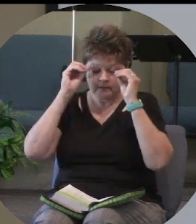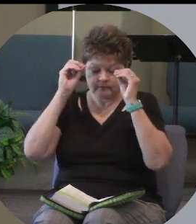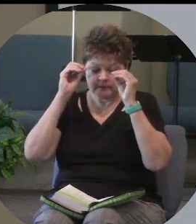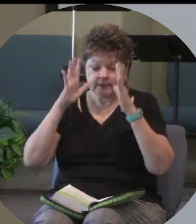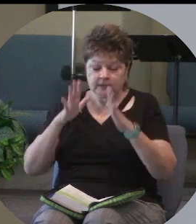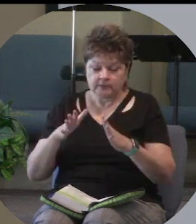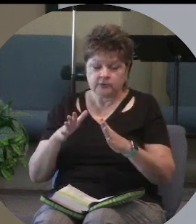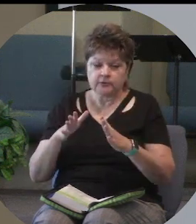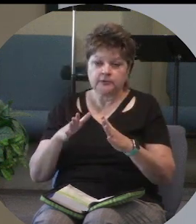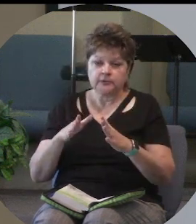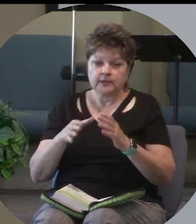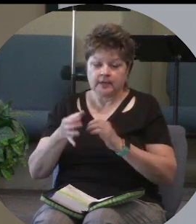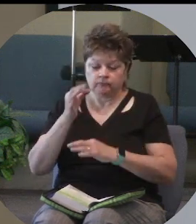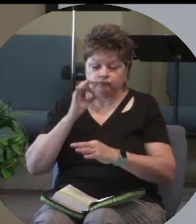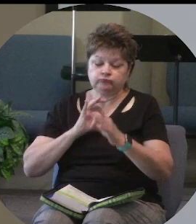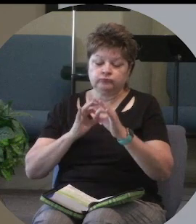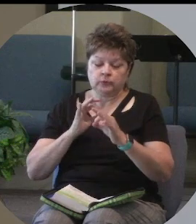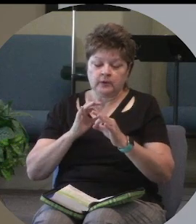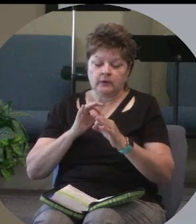were Christians